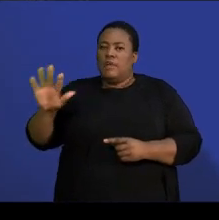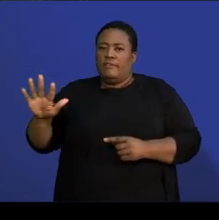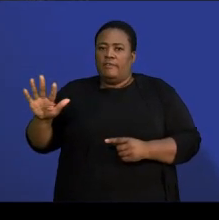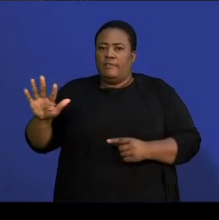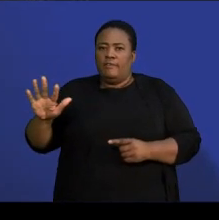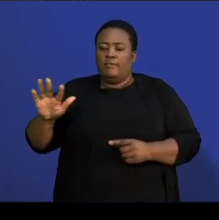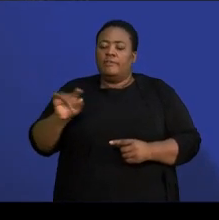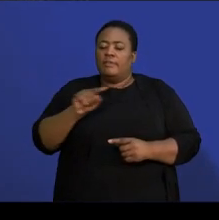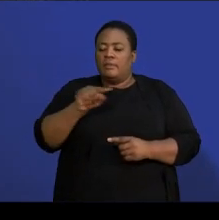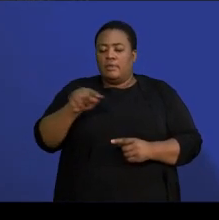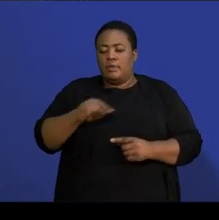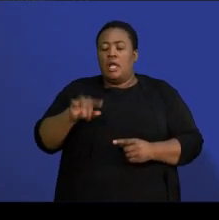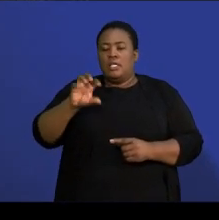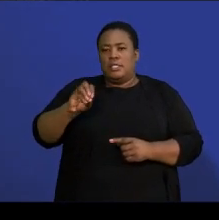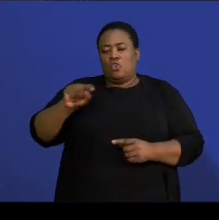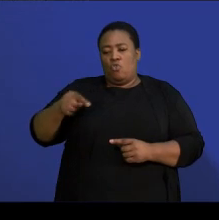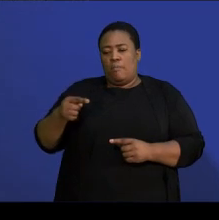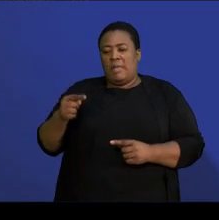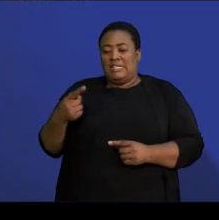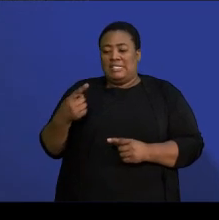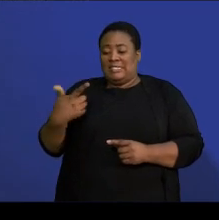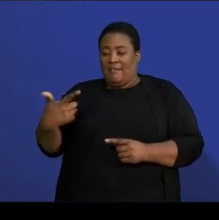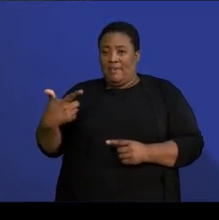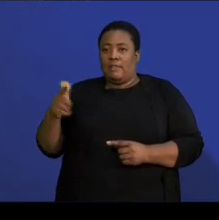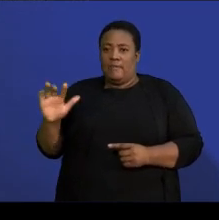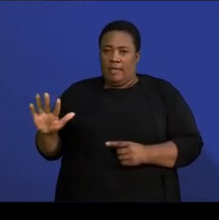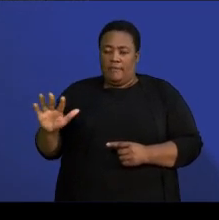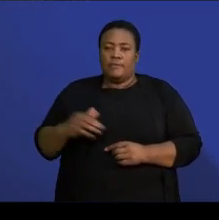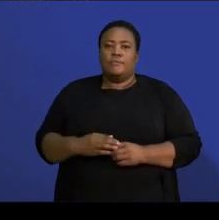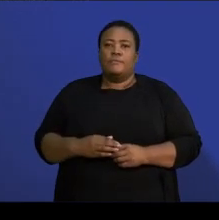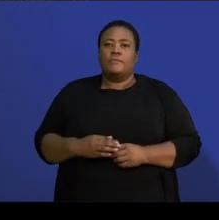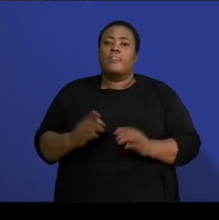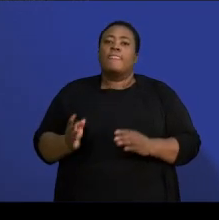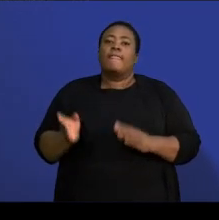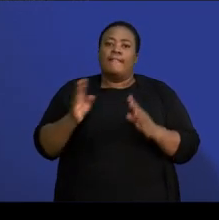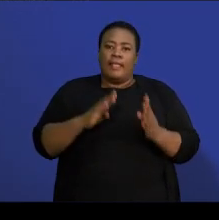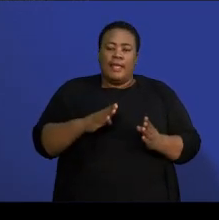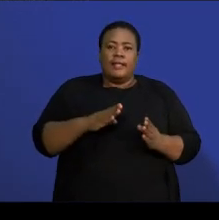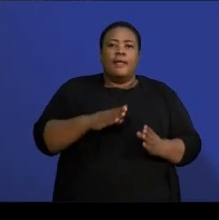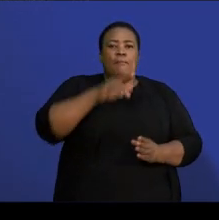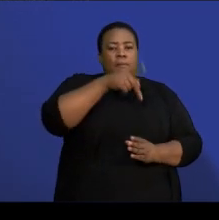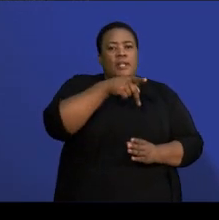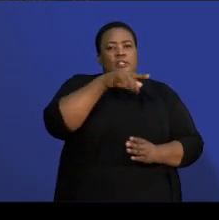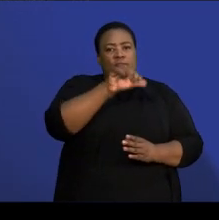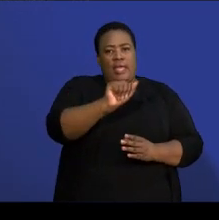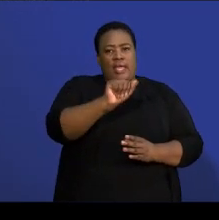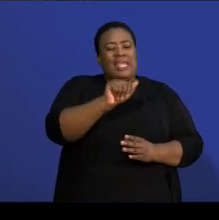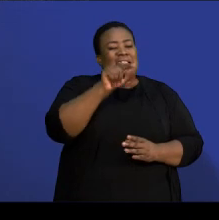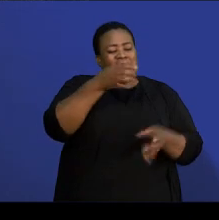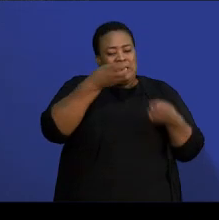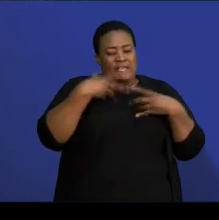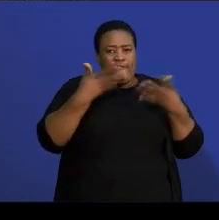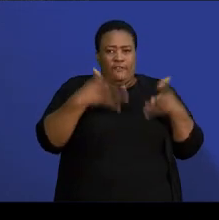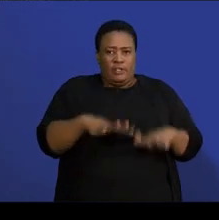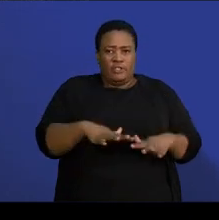be 0,75. And then, the probability of A is already given to us. So, the